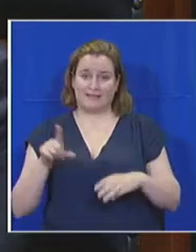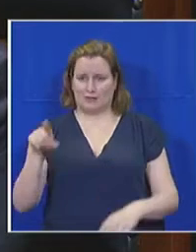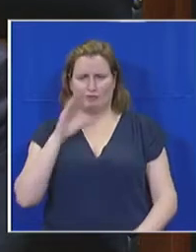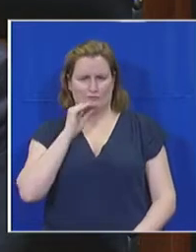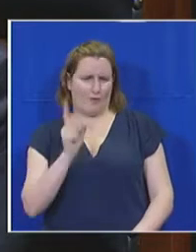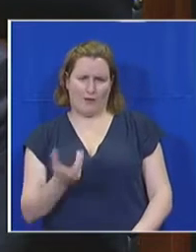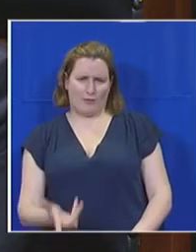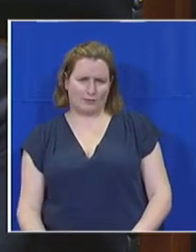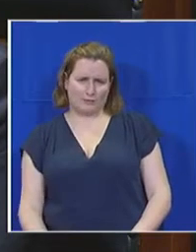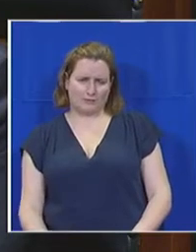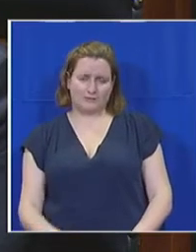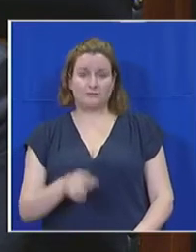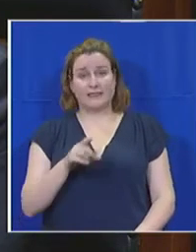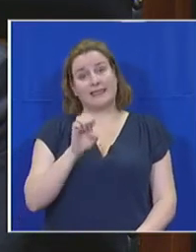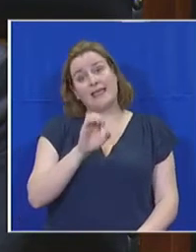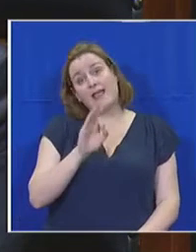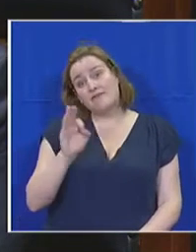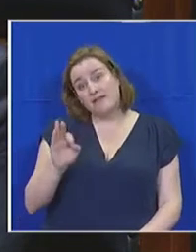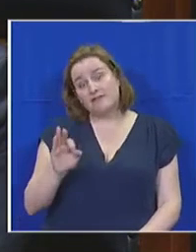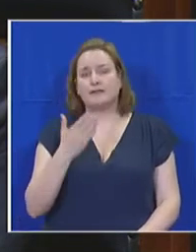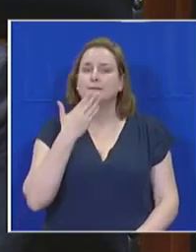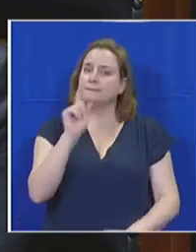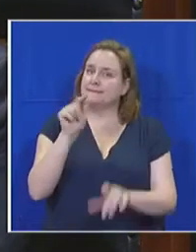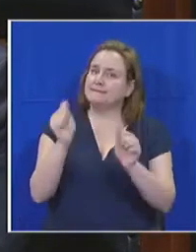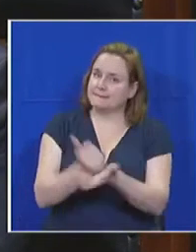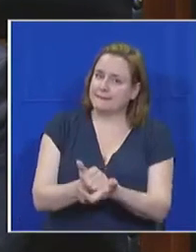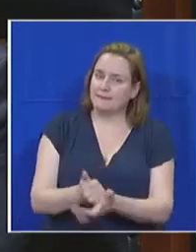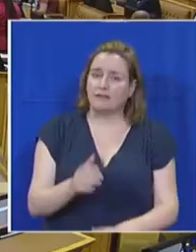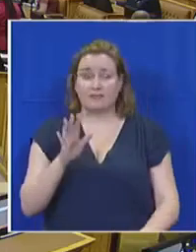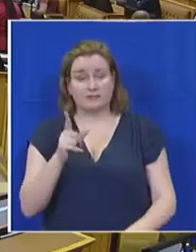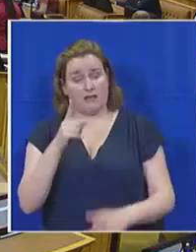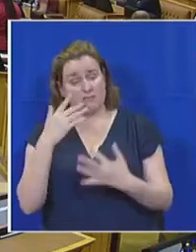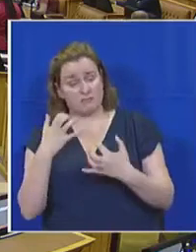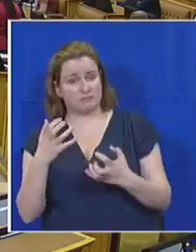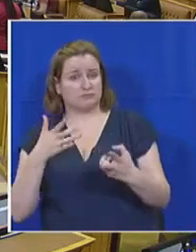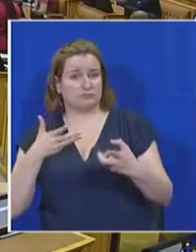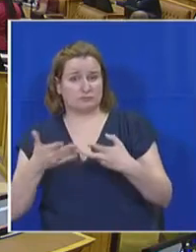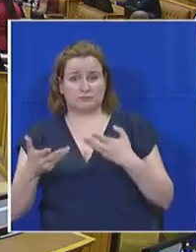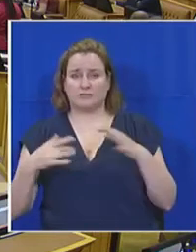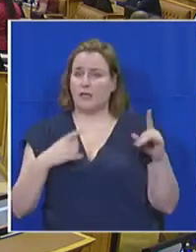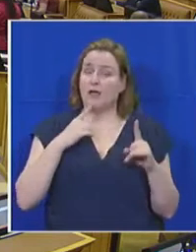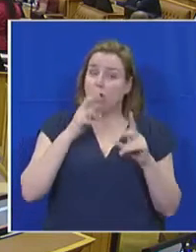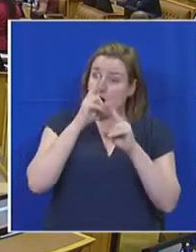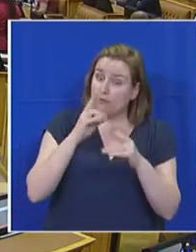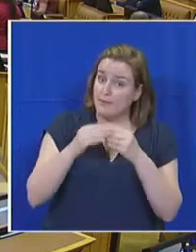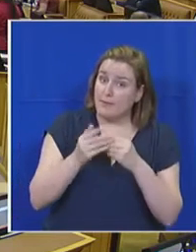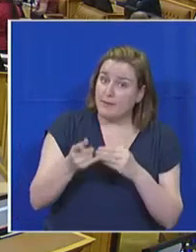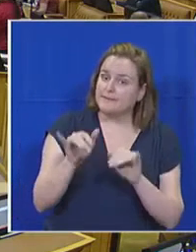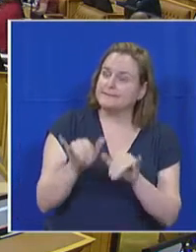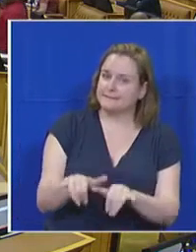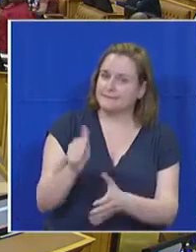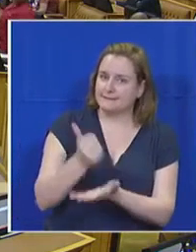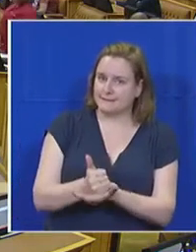has mentioned. Please take your seat. The EFF went into those municipalities and into this parliament alone. Take